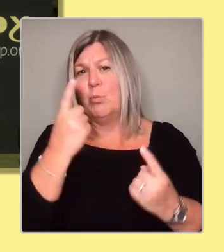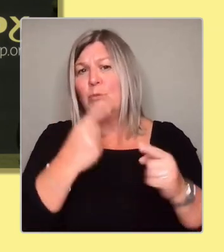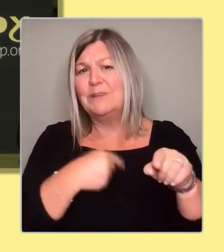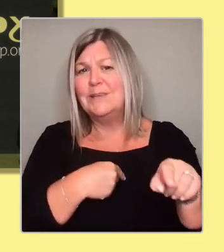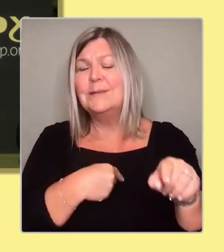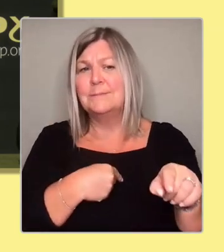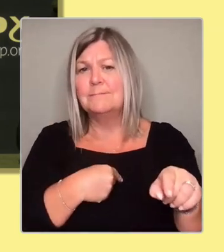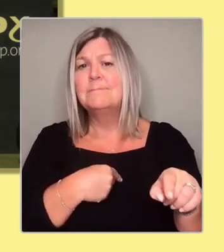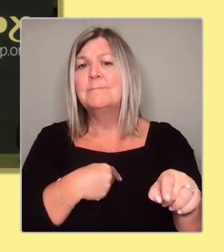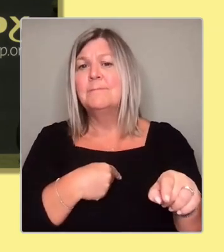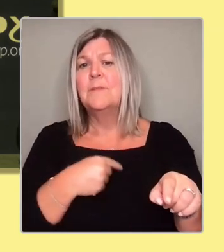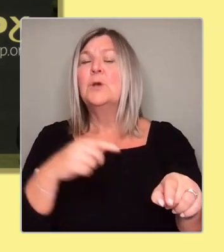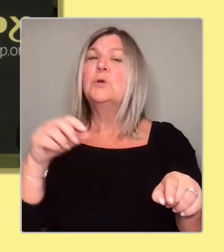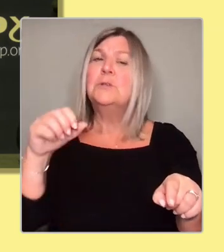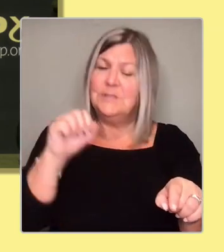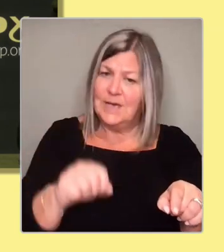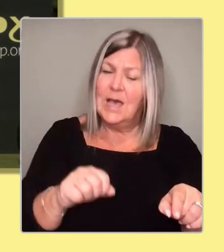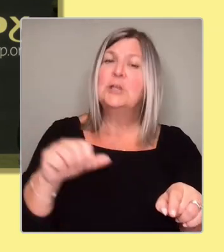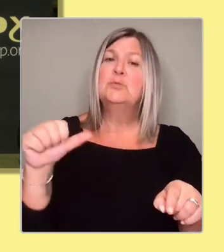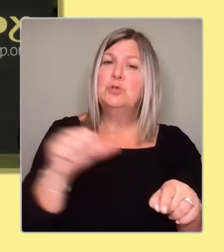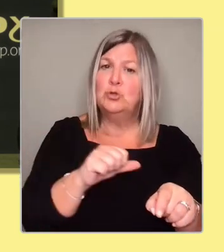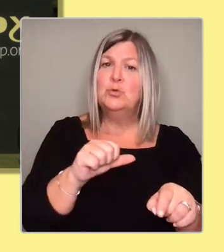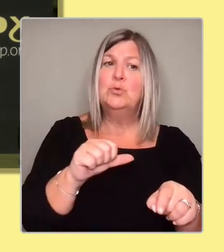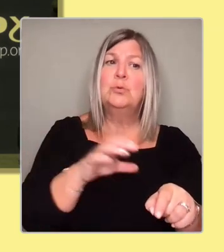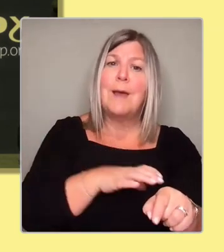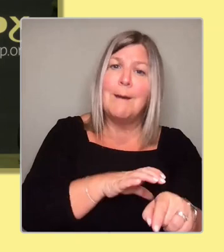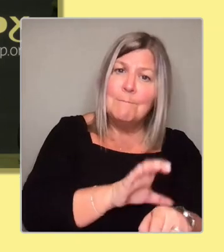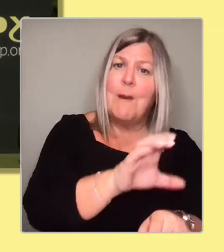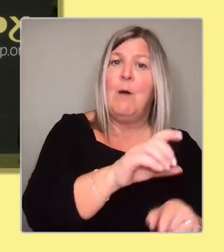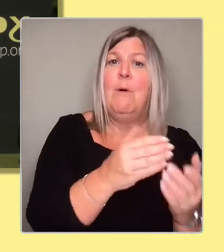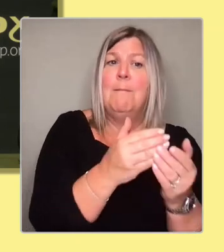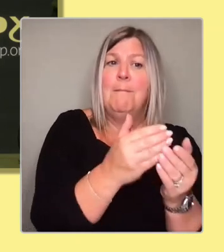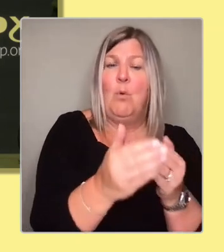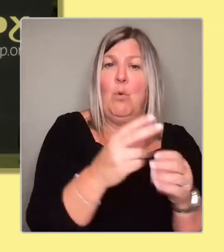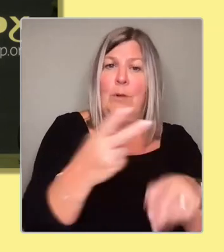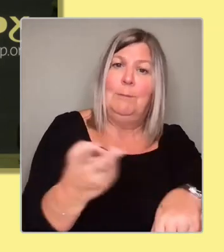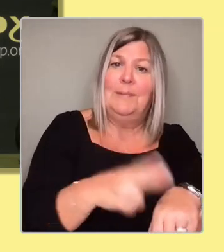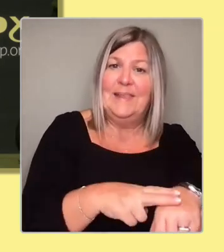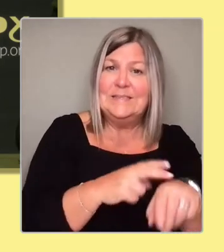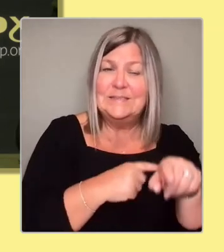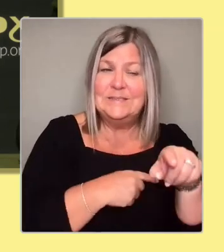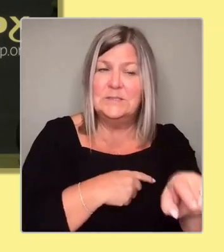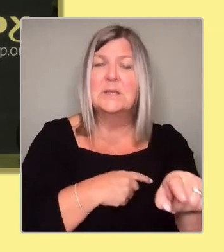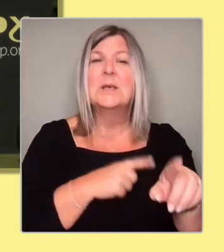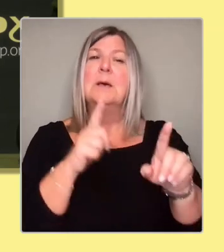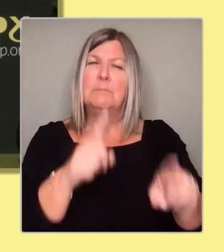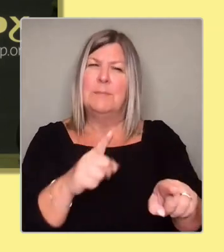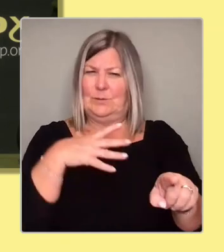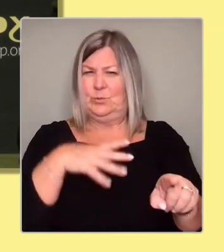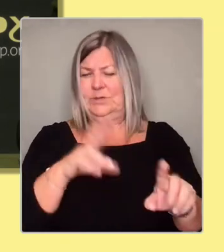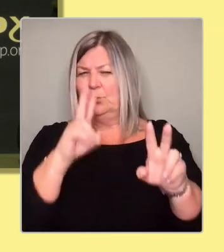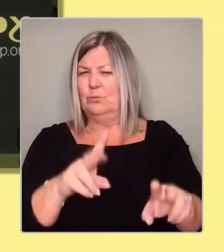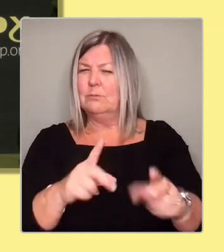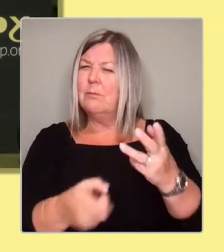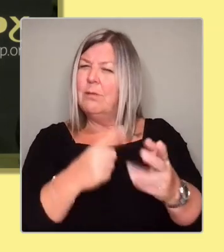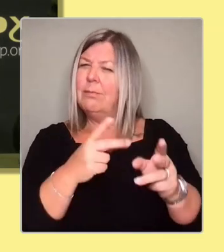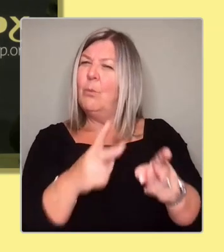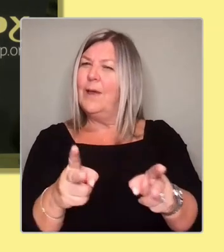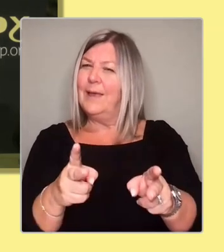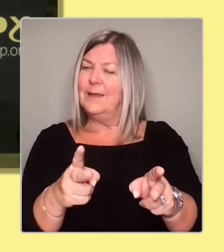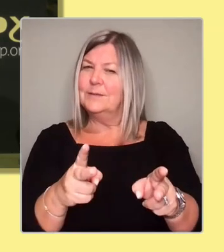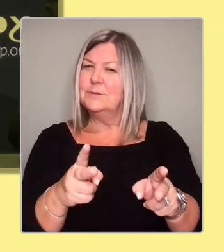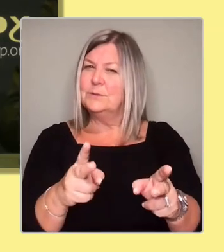the police to deal with that, it's also about looking at other ways to tackle hate crime. Because it can't only be